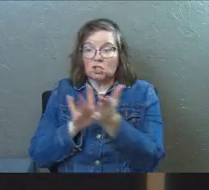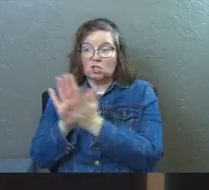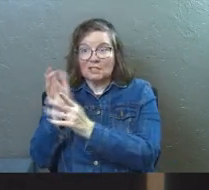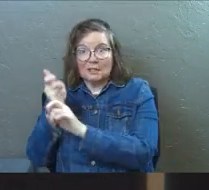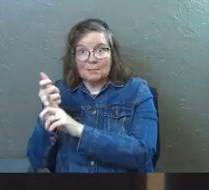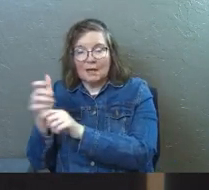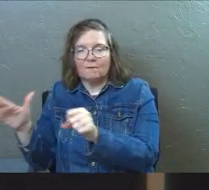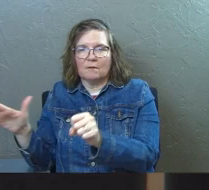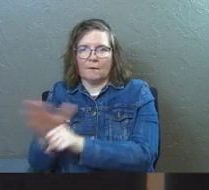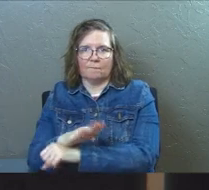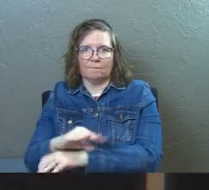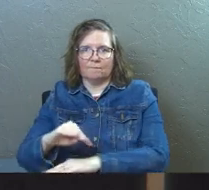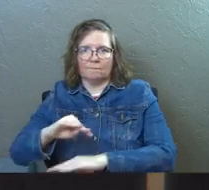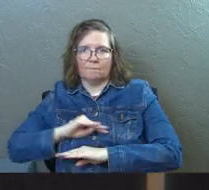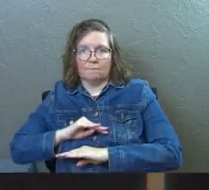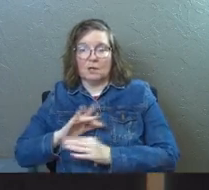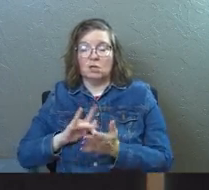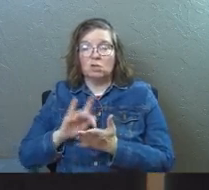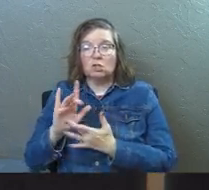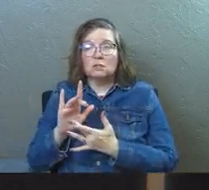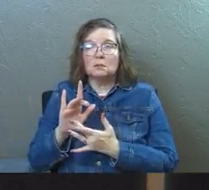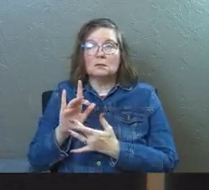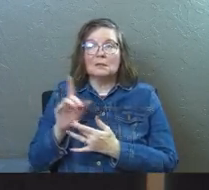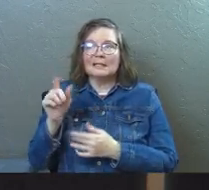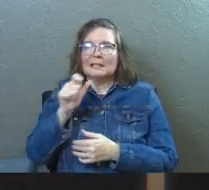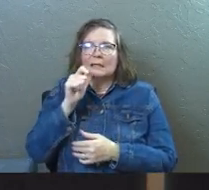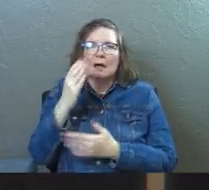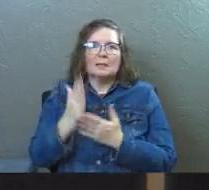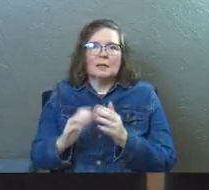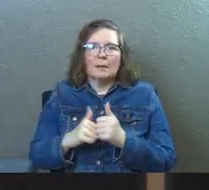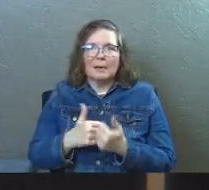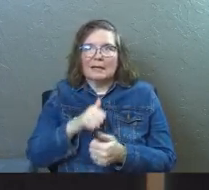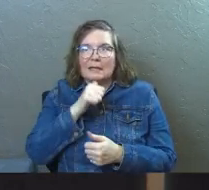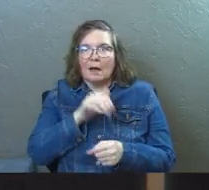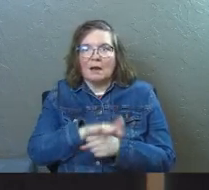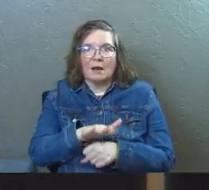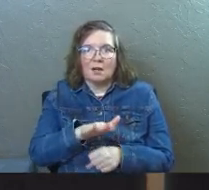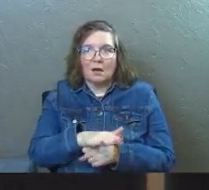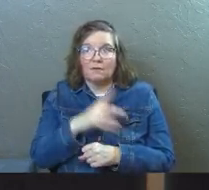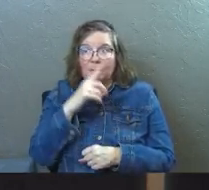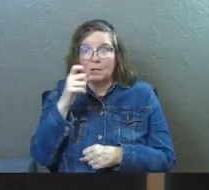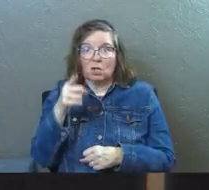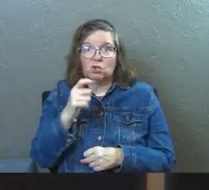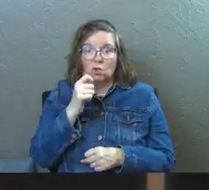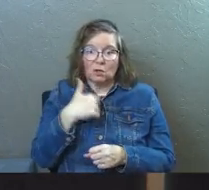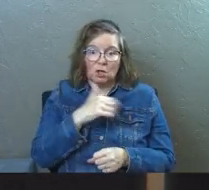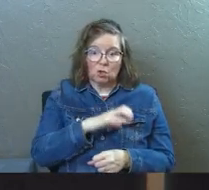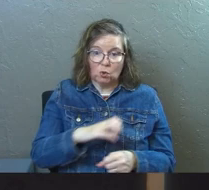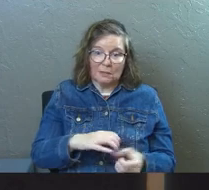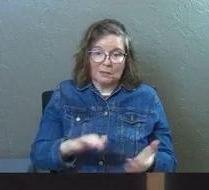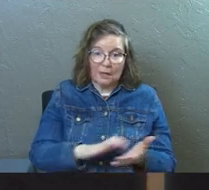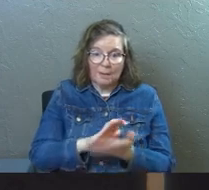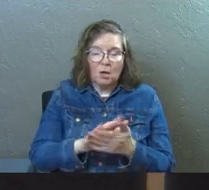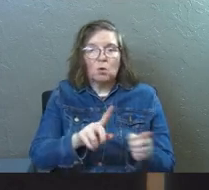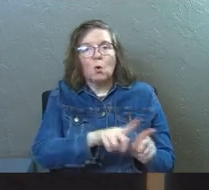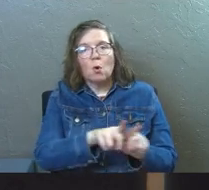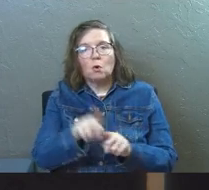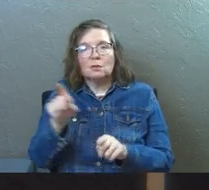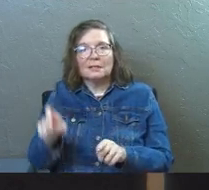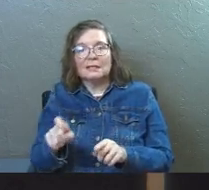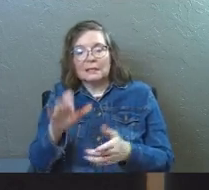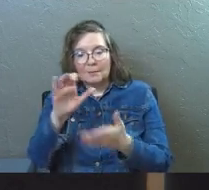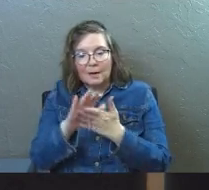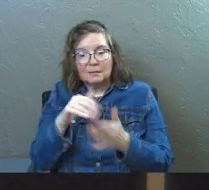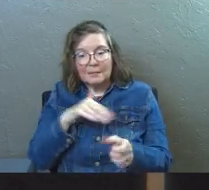enough. Jesus is not somehow not enough just because you're in a Christian marriage. You also need